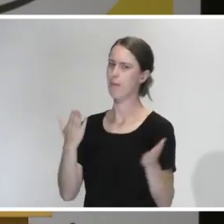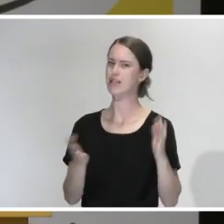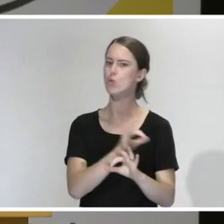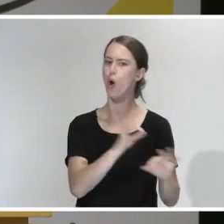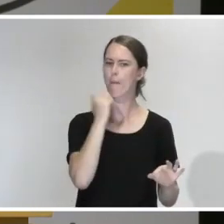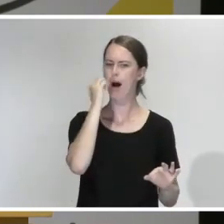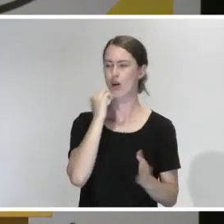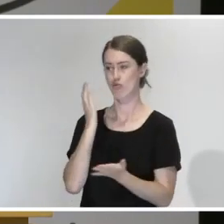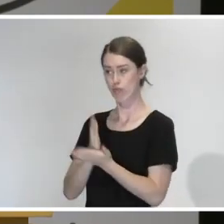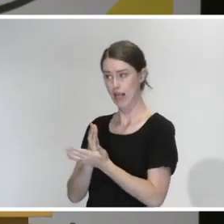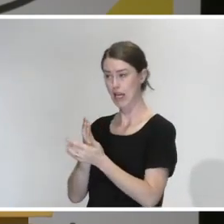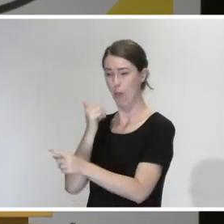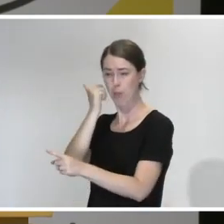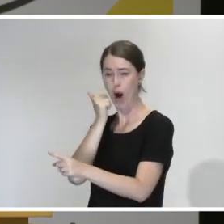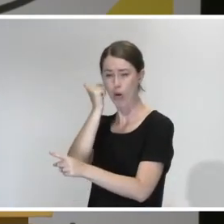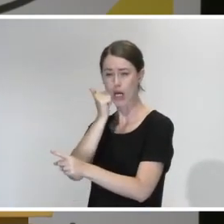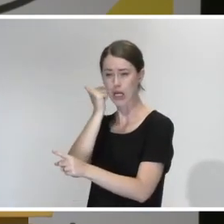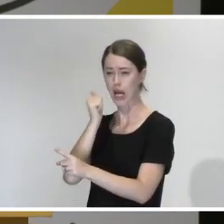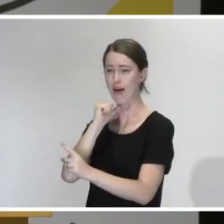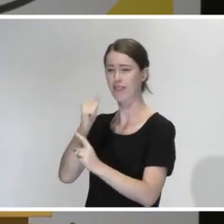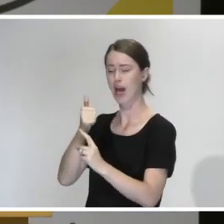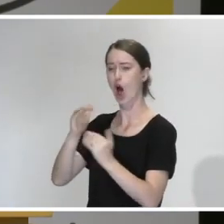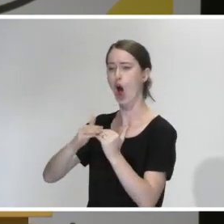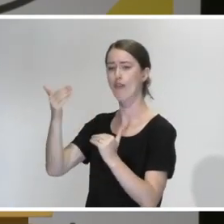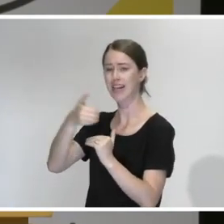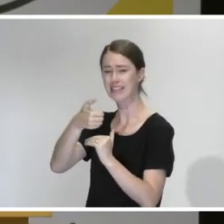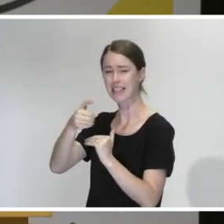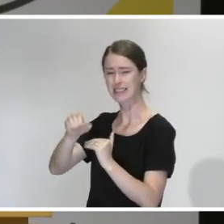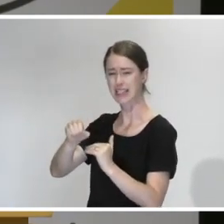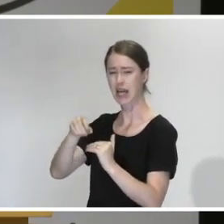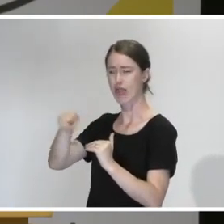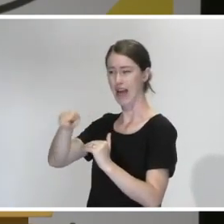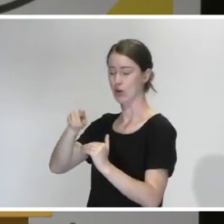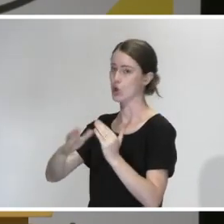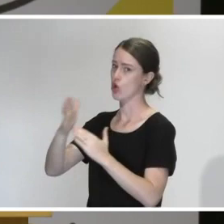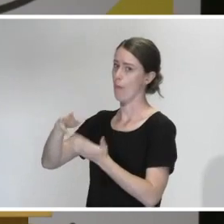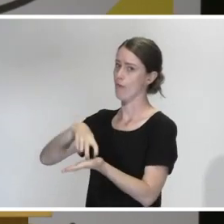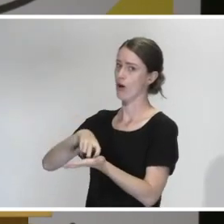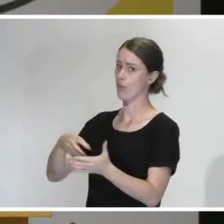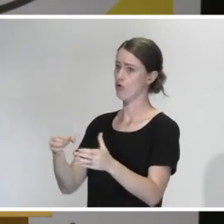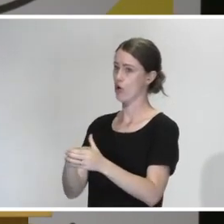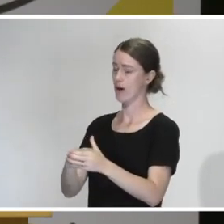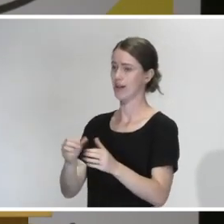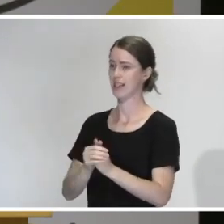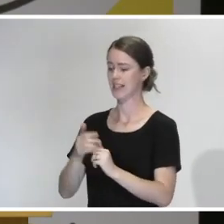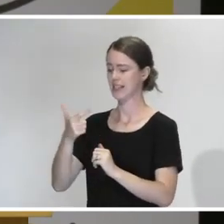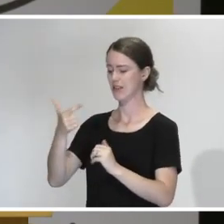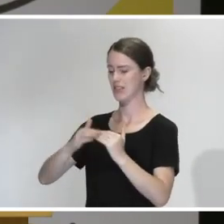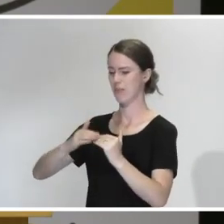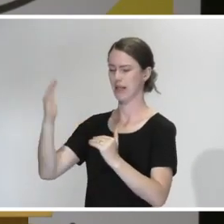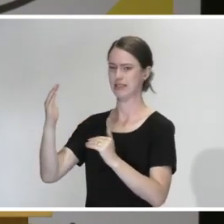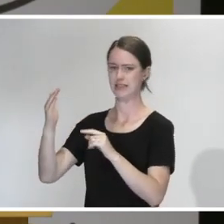-Māori, that actually Māori that are 60-plus can often be the vulnerable group, and that a 70-plus is just